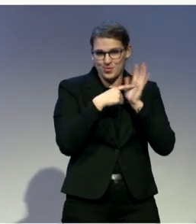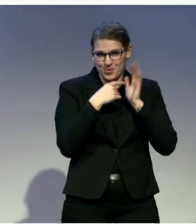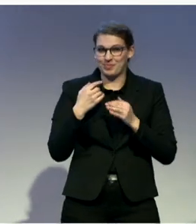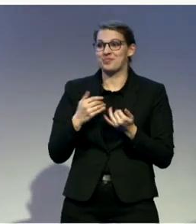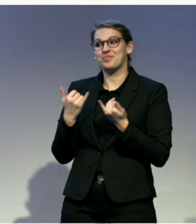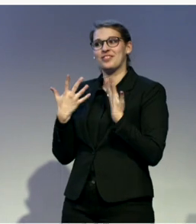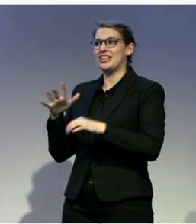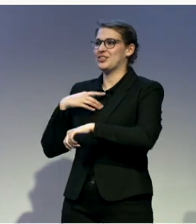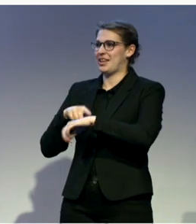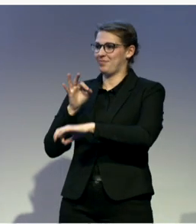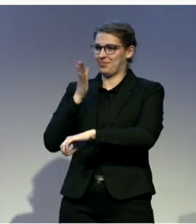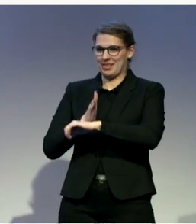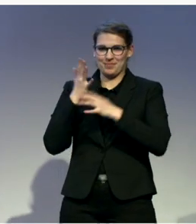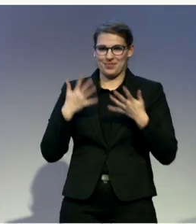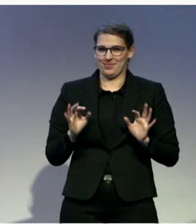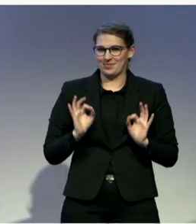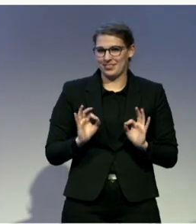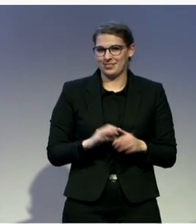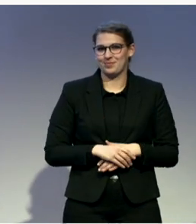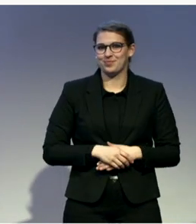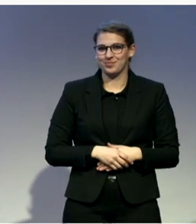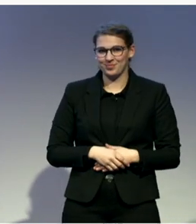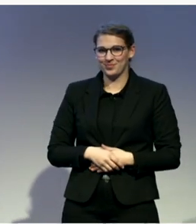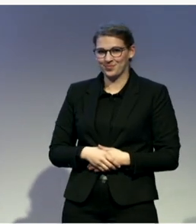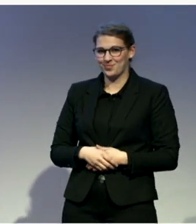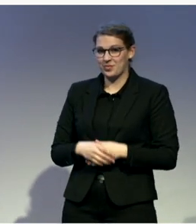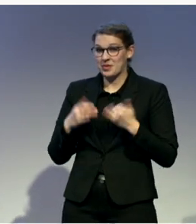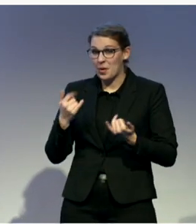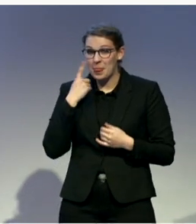Guys, I was on time. Let's see you guys. Okay? Good.